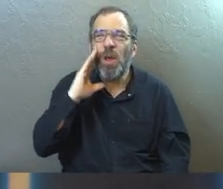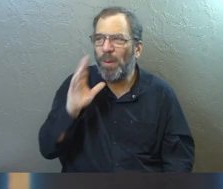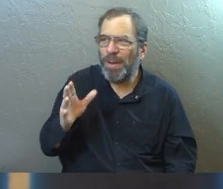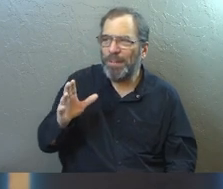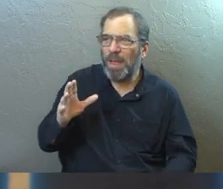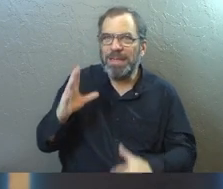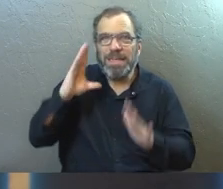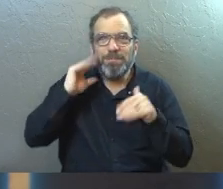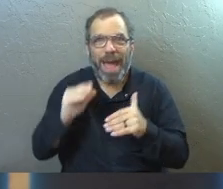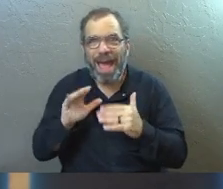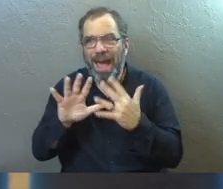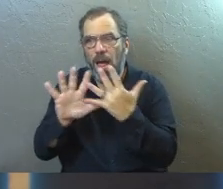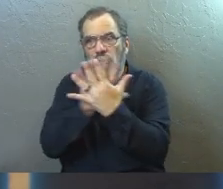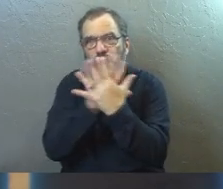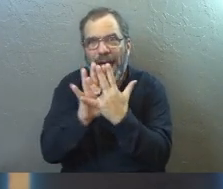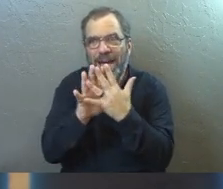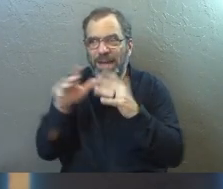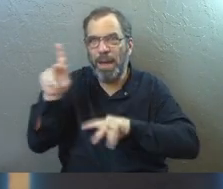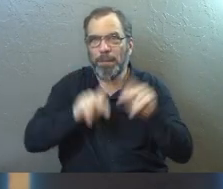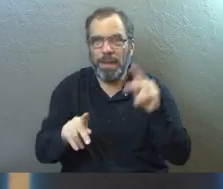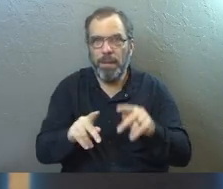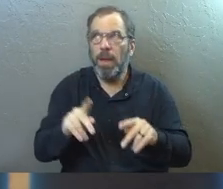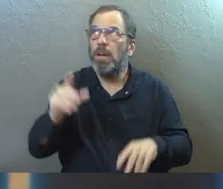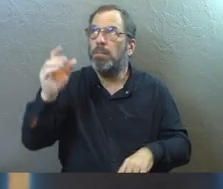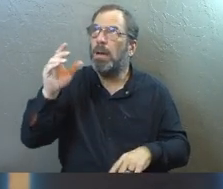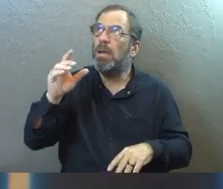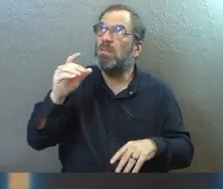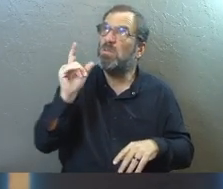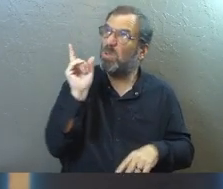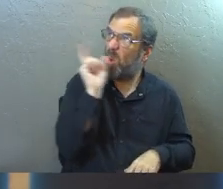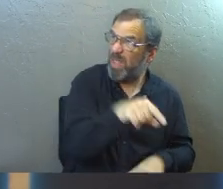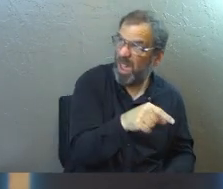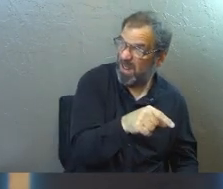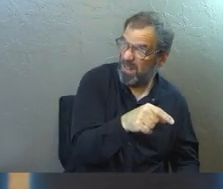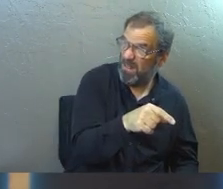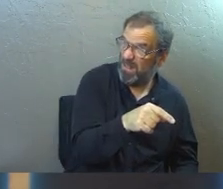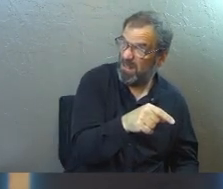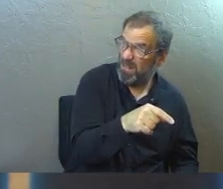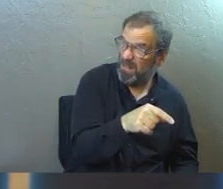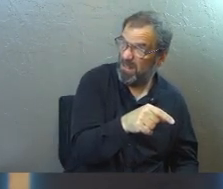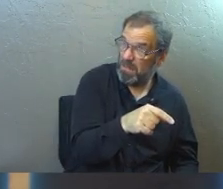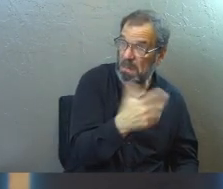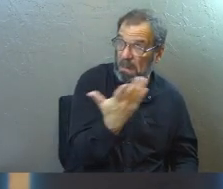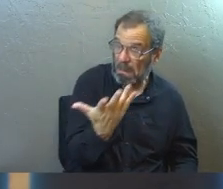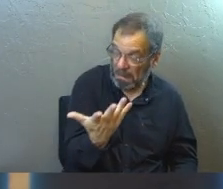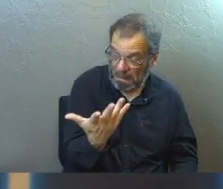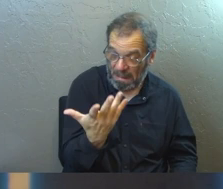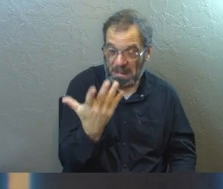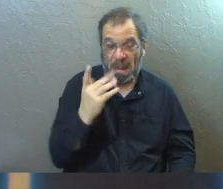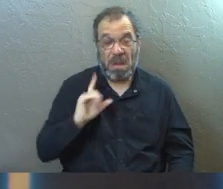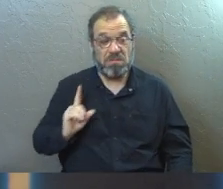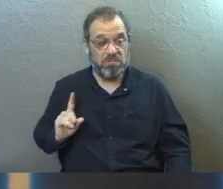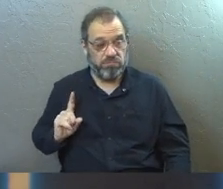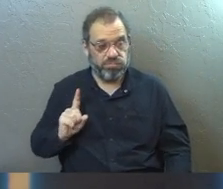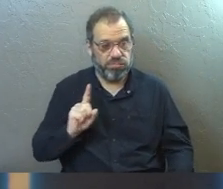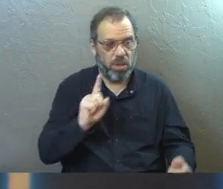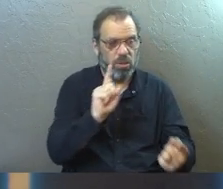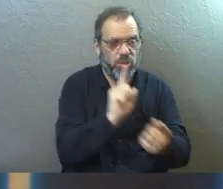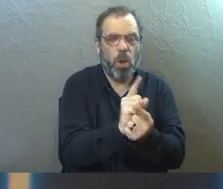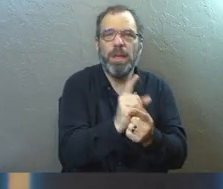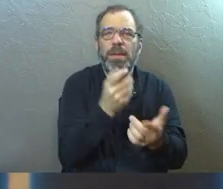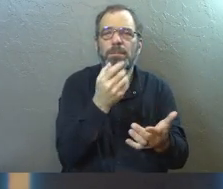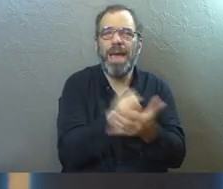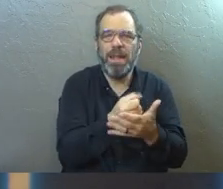place where you're going to expect to see a lot of people. But that's where the angel told him to go. So, he started out and he met the treasurer of